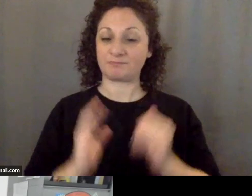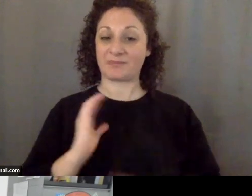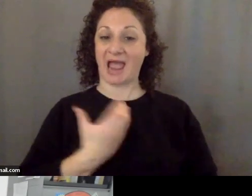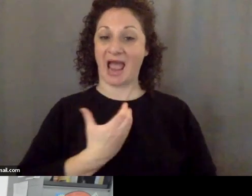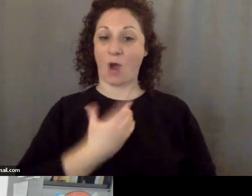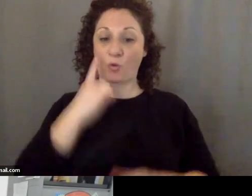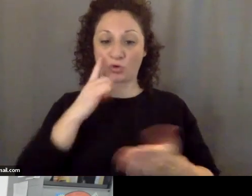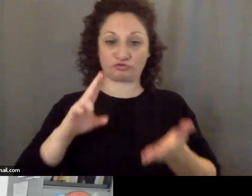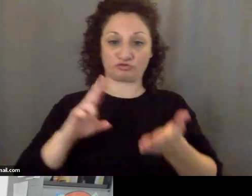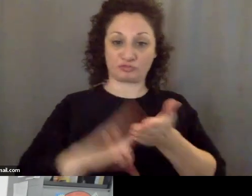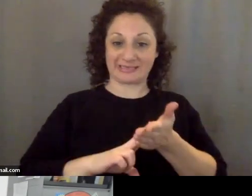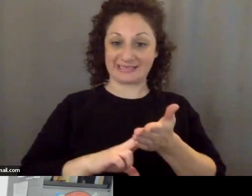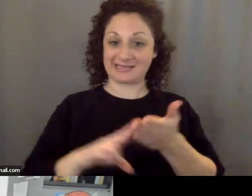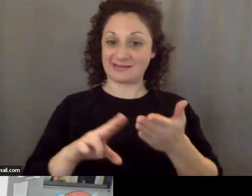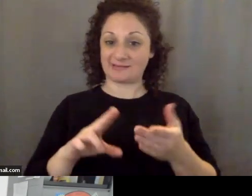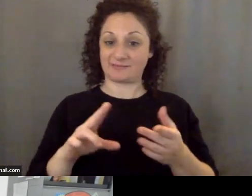the